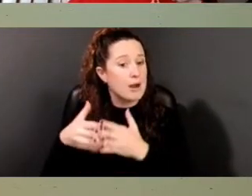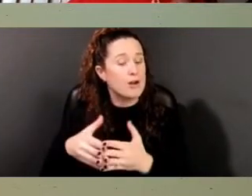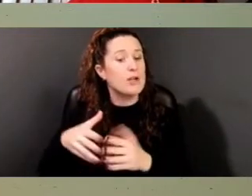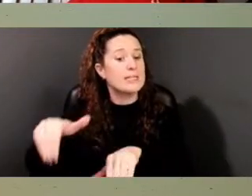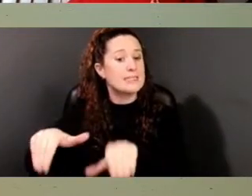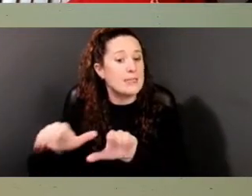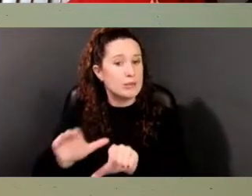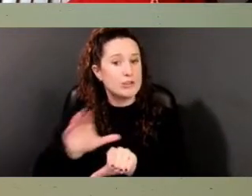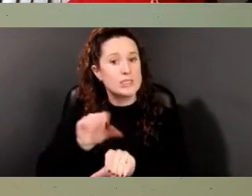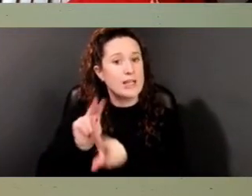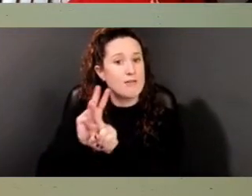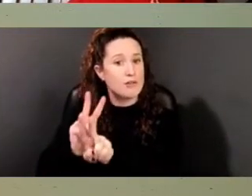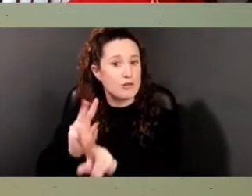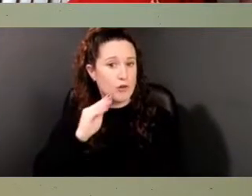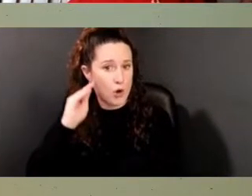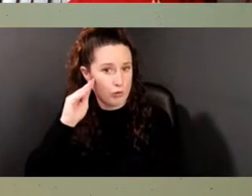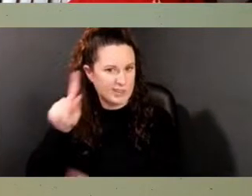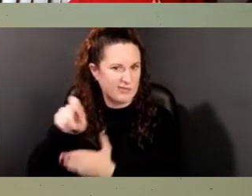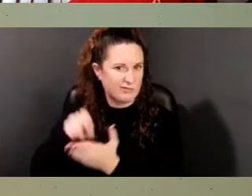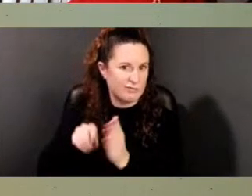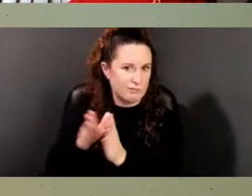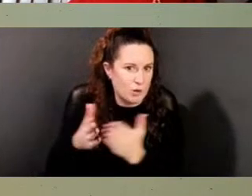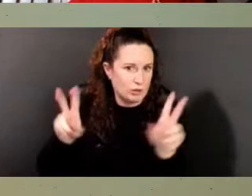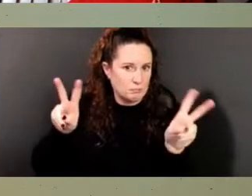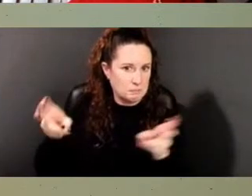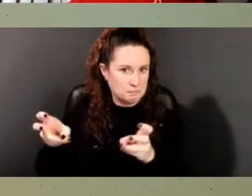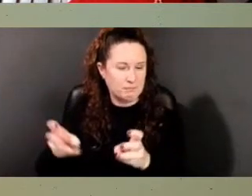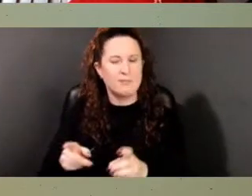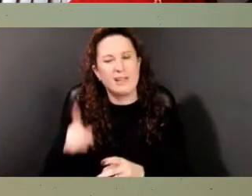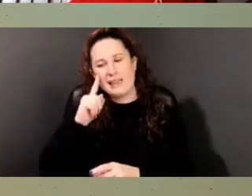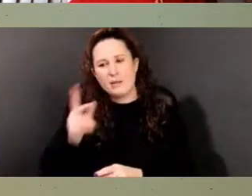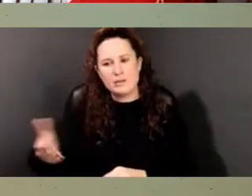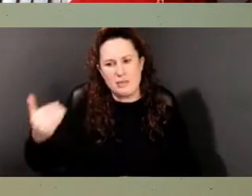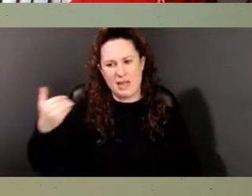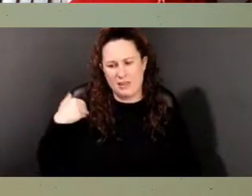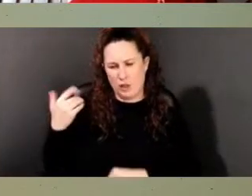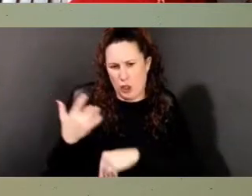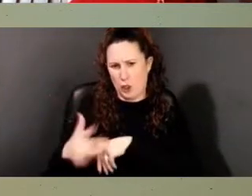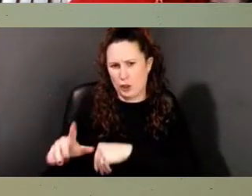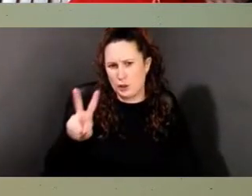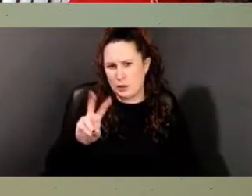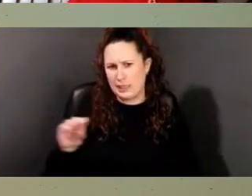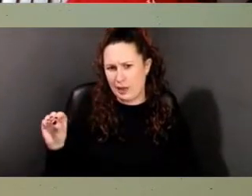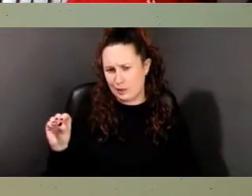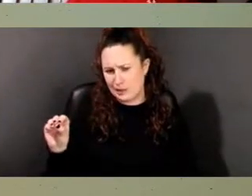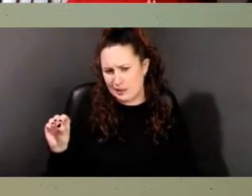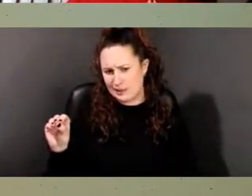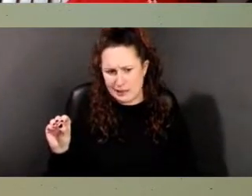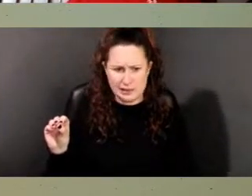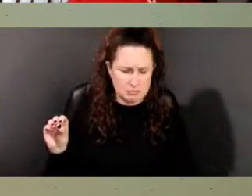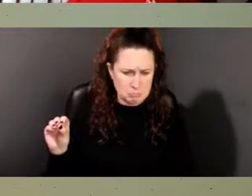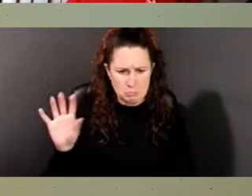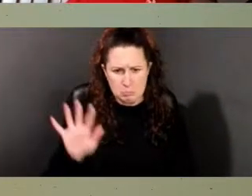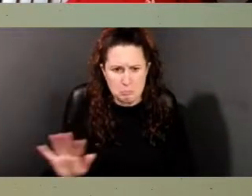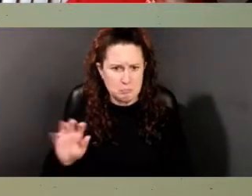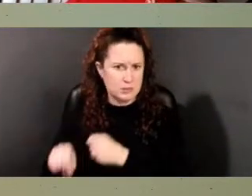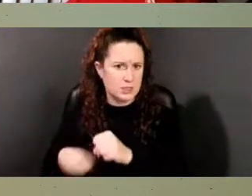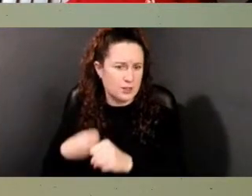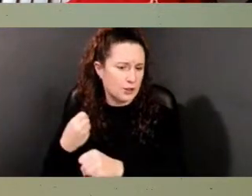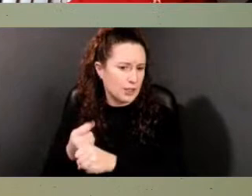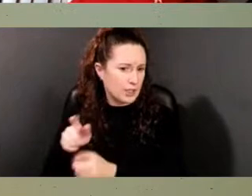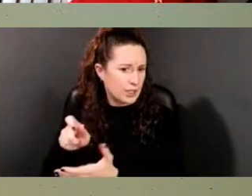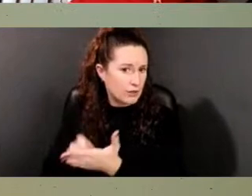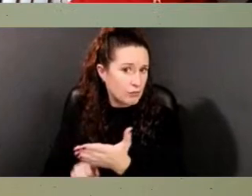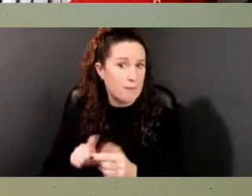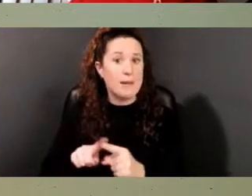Wright that wrote that book, I think it was early 2000, looking at it now, but early 2000, was on a